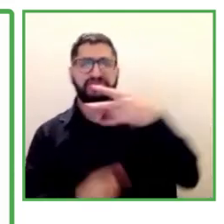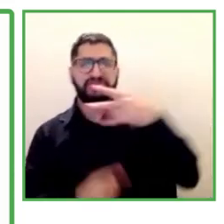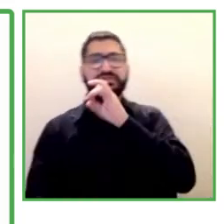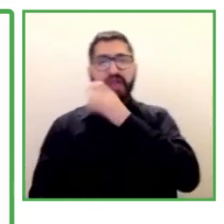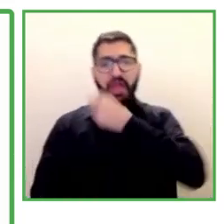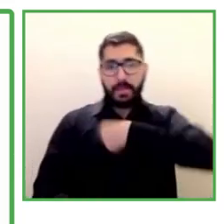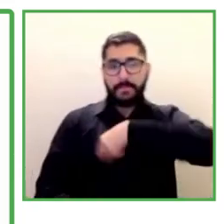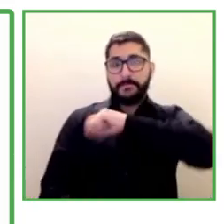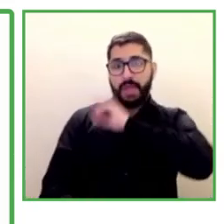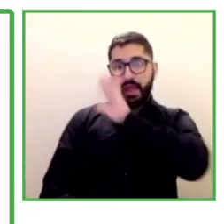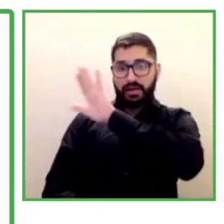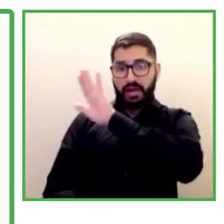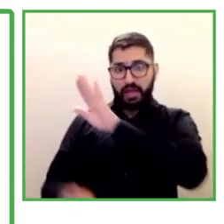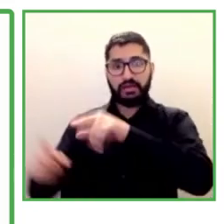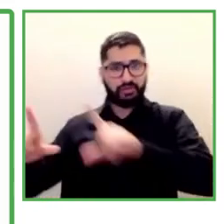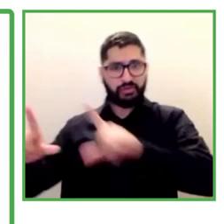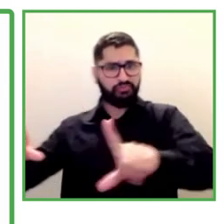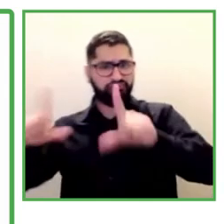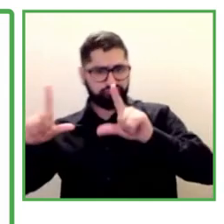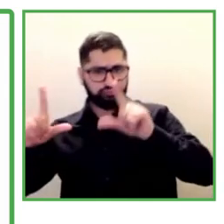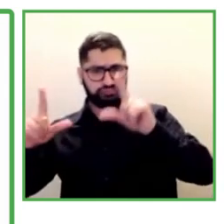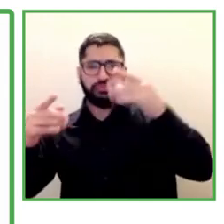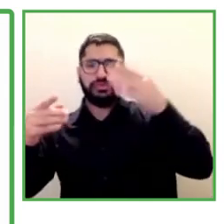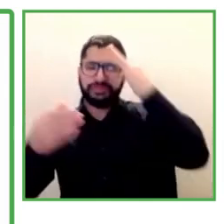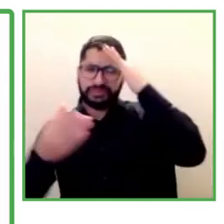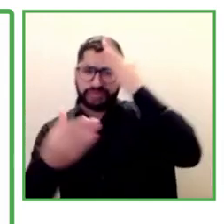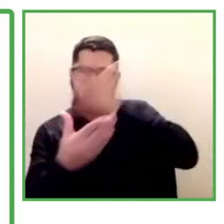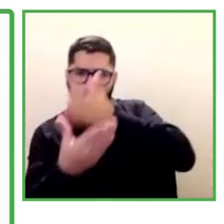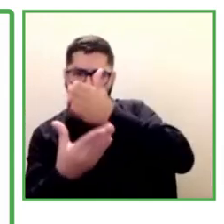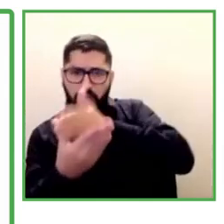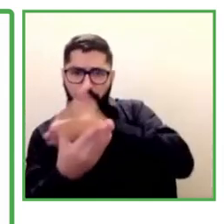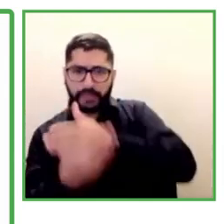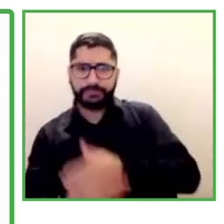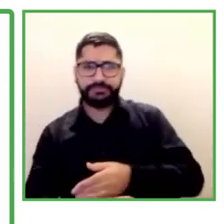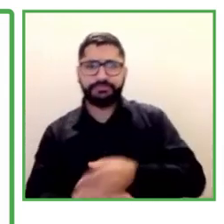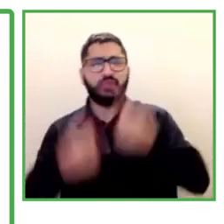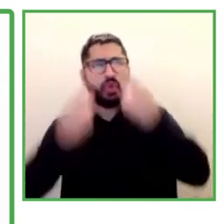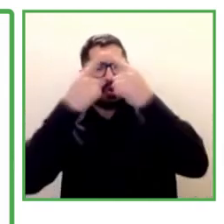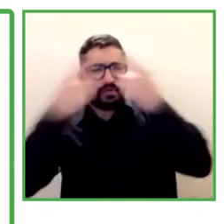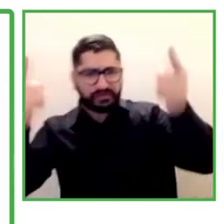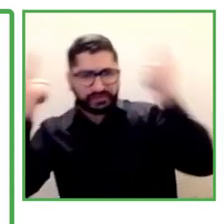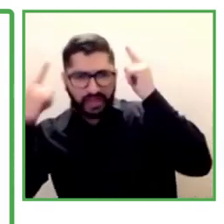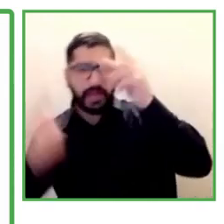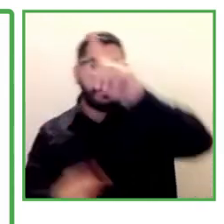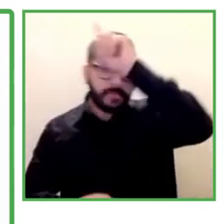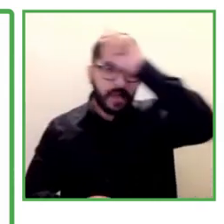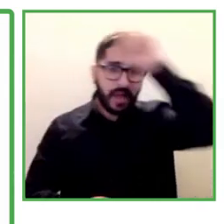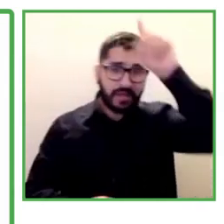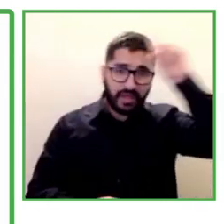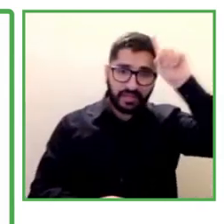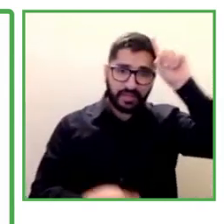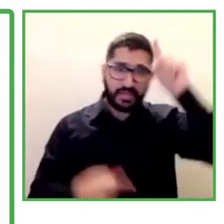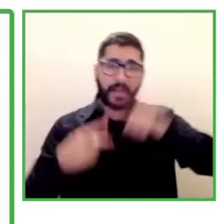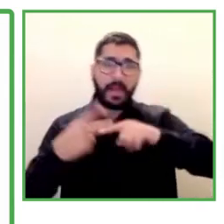psychology degree and also an economy and